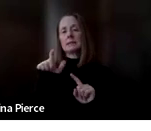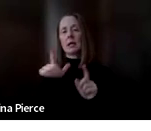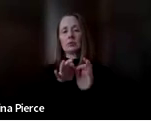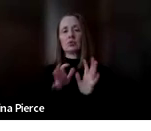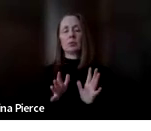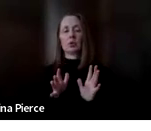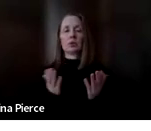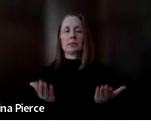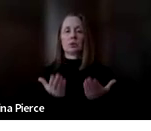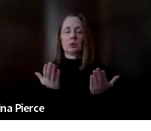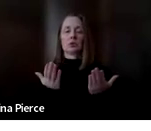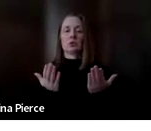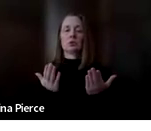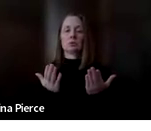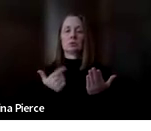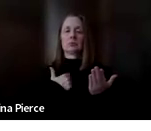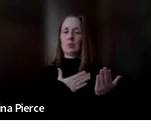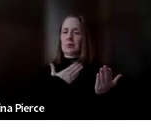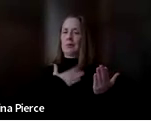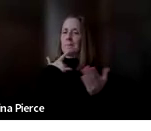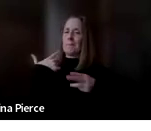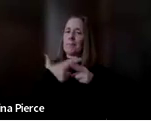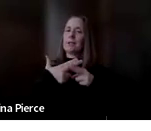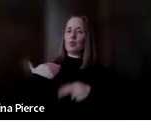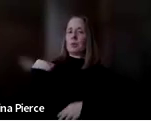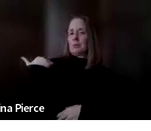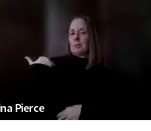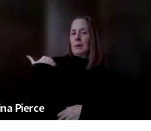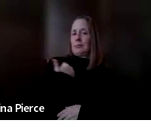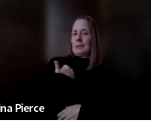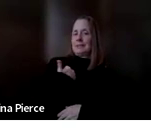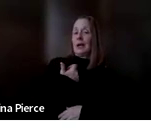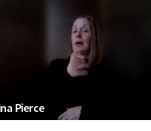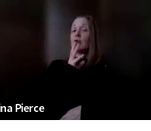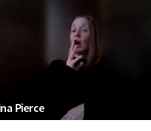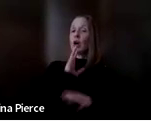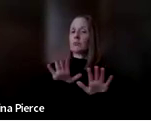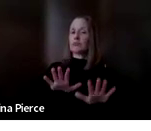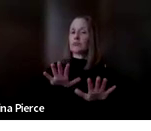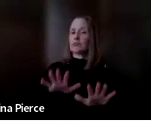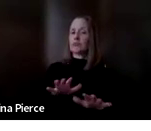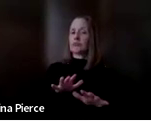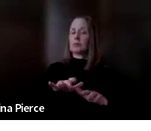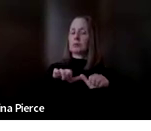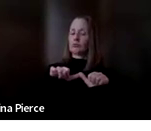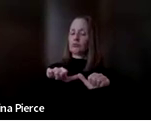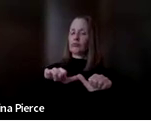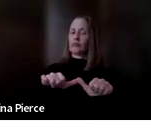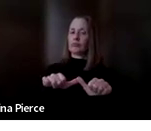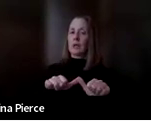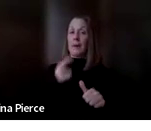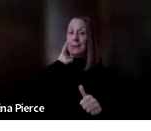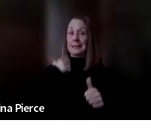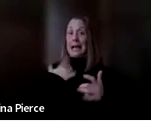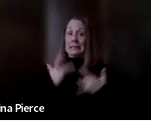here with us and i'm glad i'm mentioning this just to remind myself to try and talks a more at a steady pace because i get really